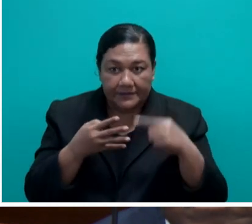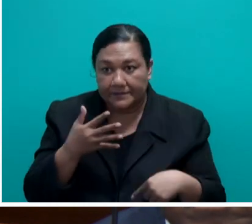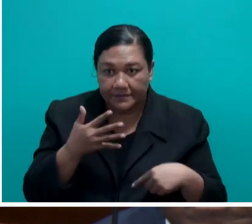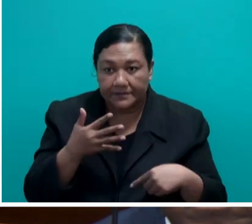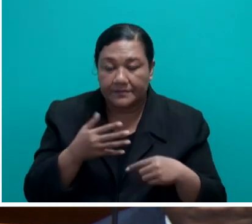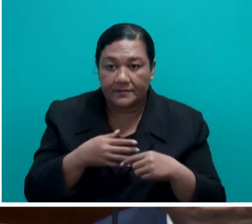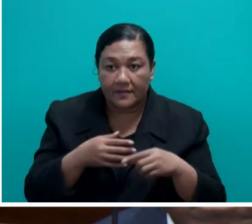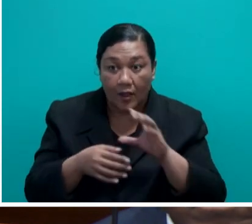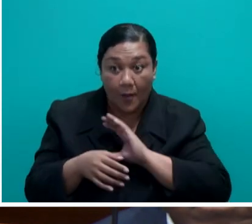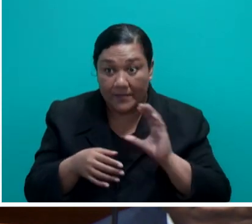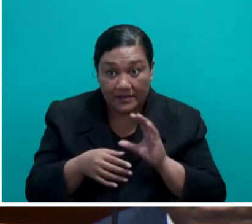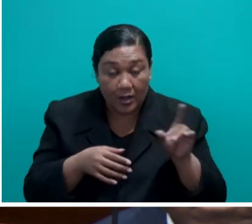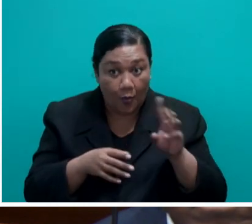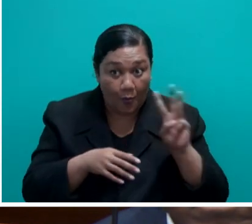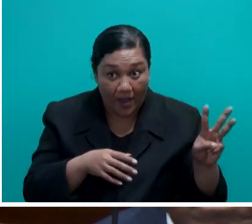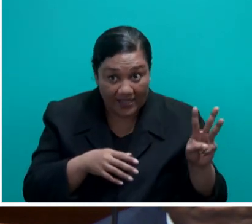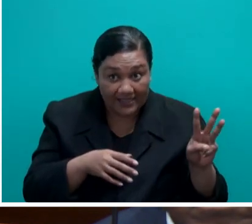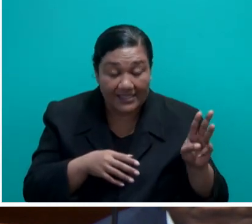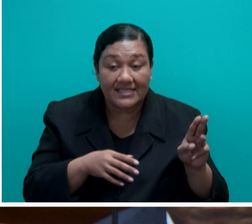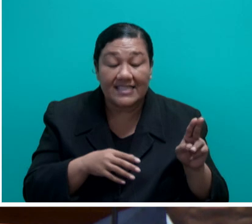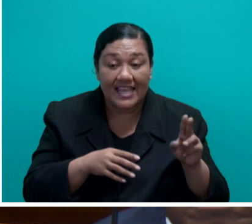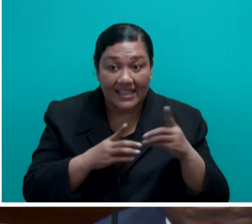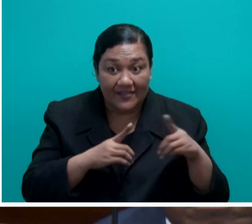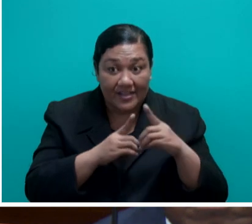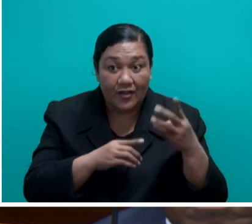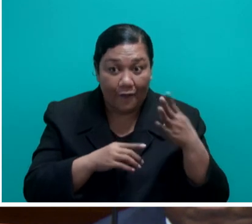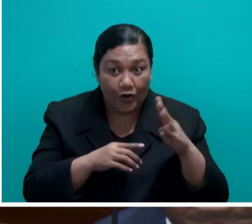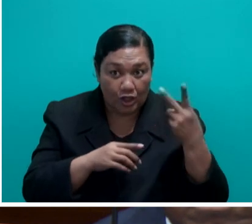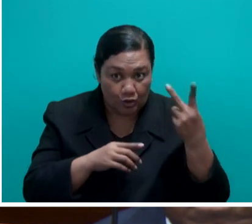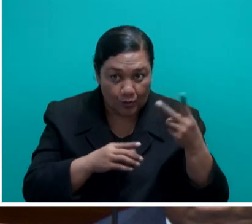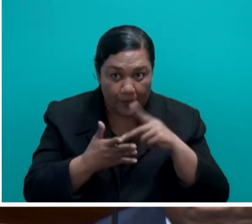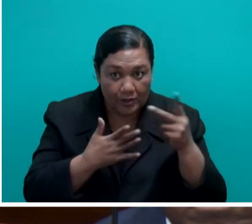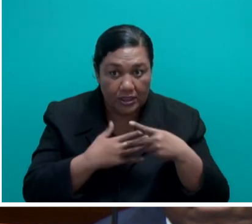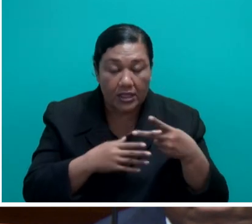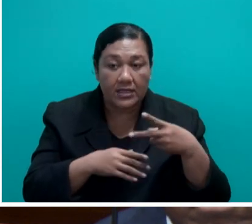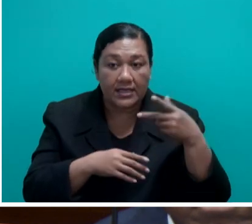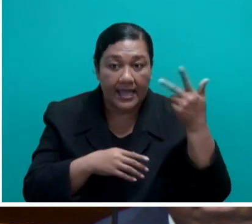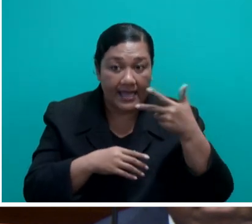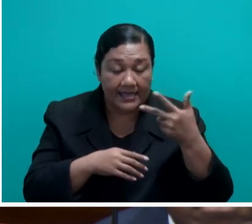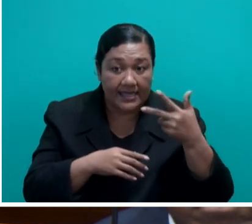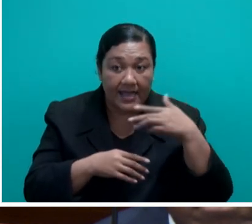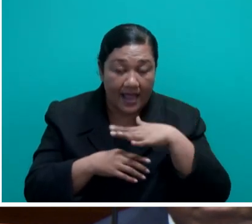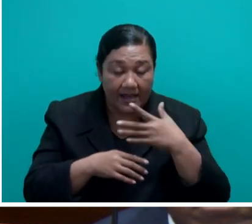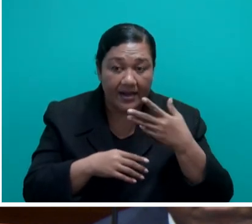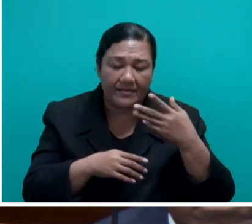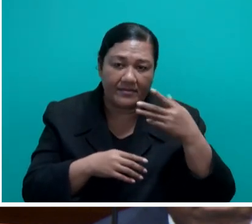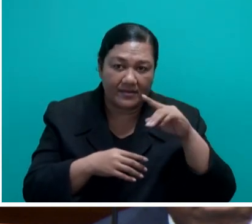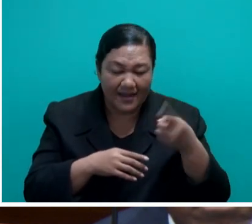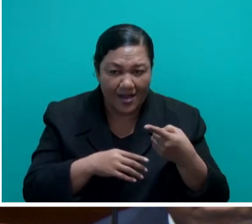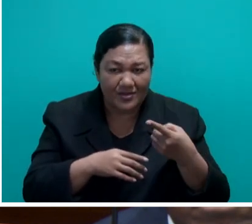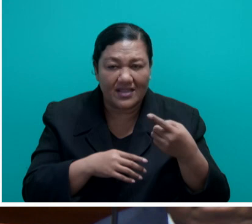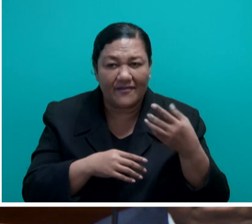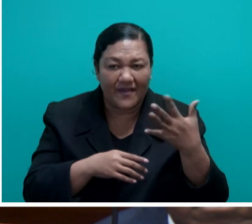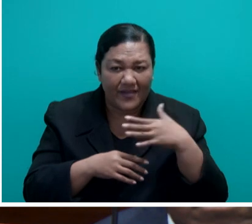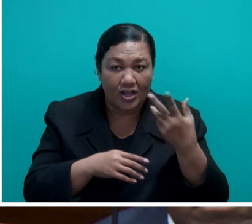Commissioner Western Division, 42 projects for a total of $816,578. Commissioner